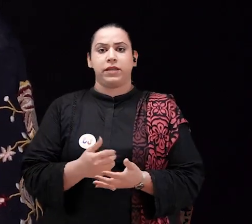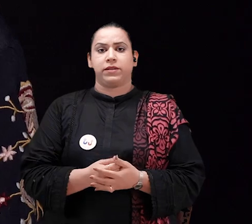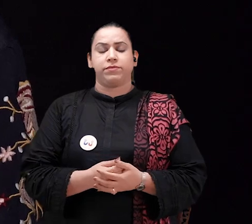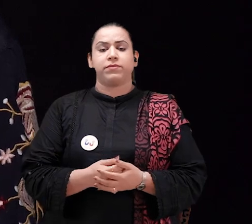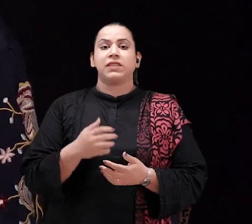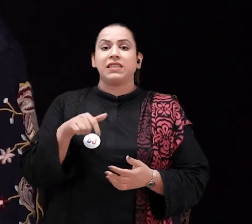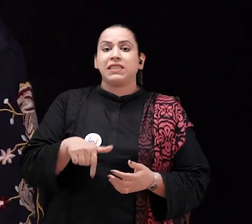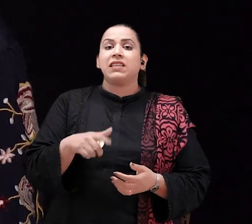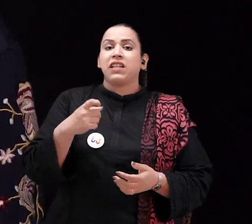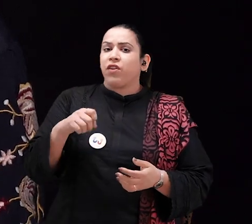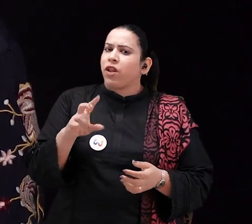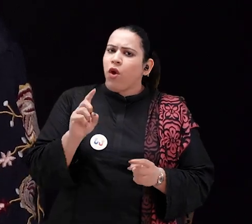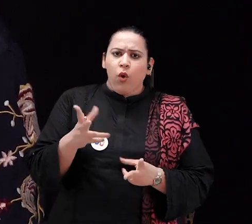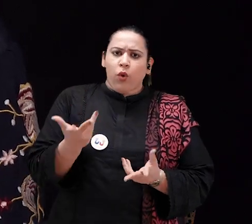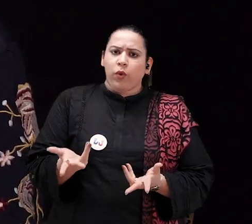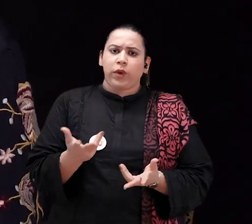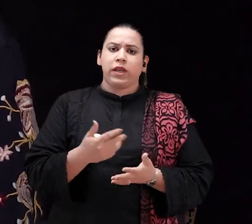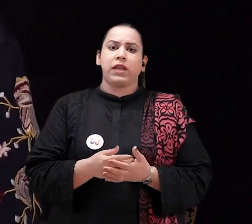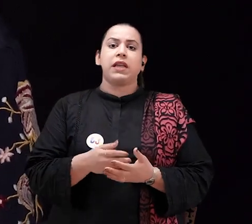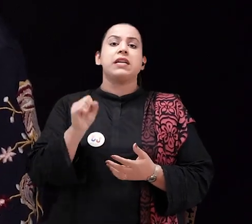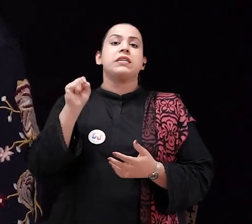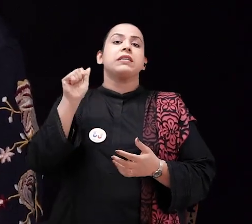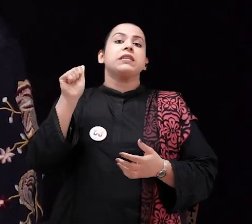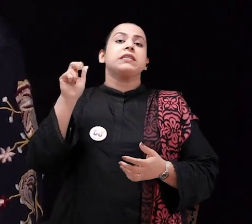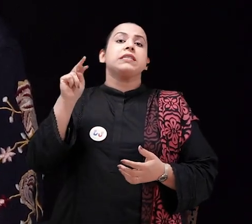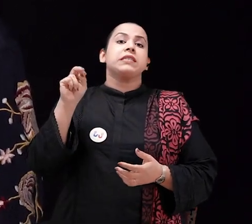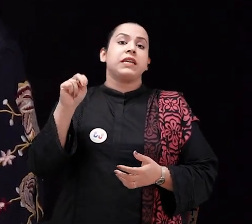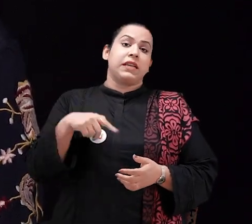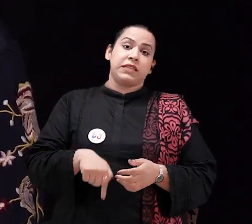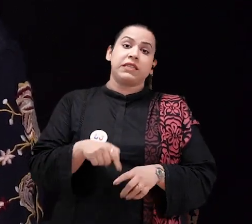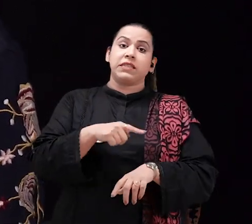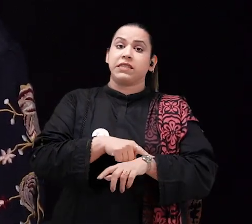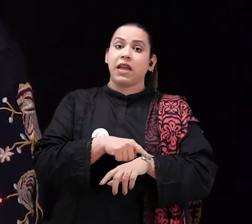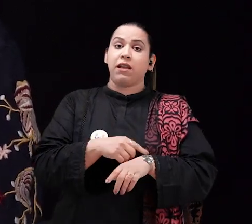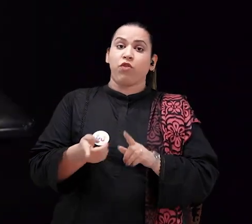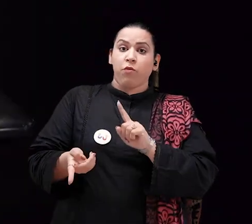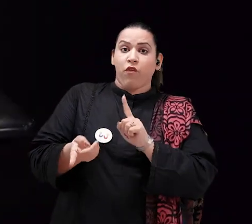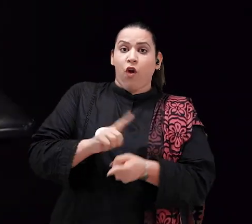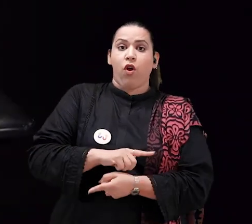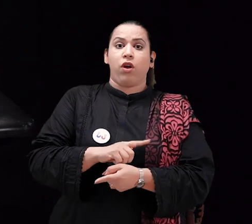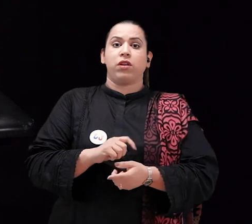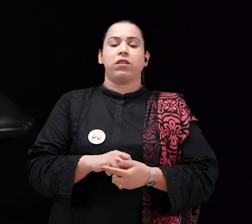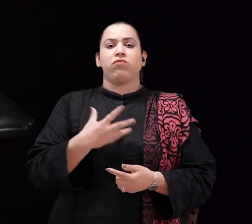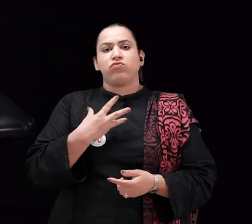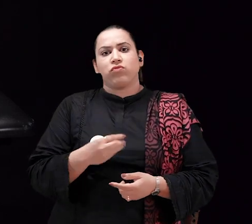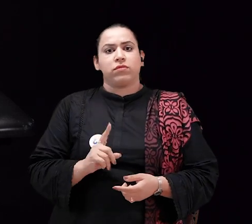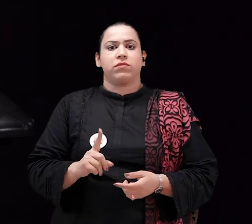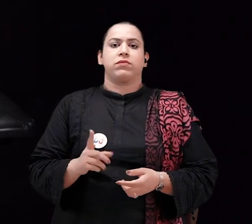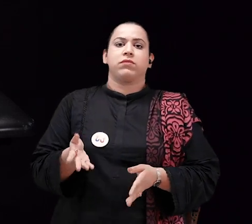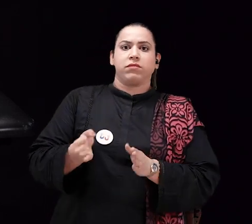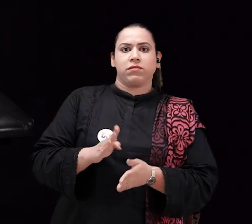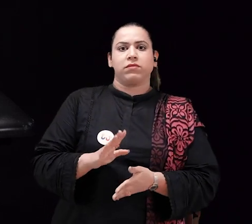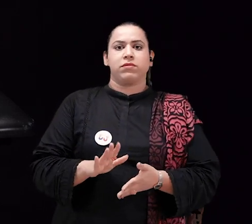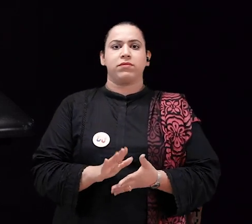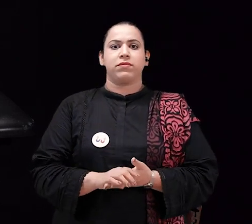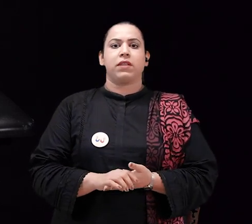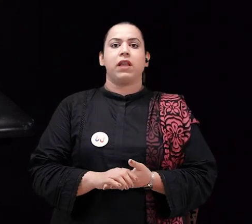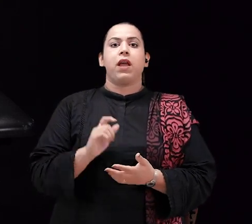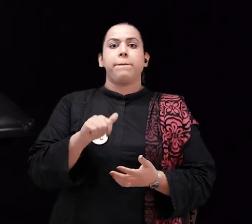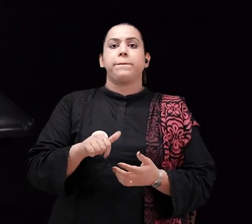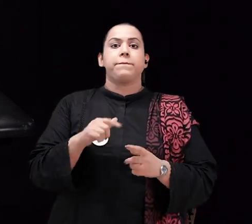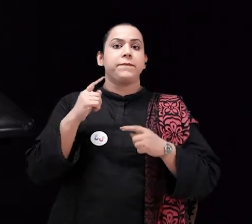I accepted the fact and I said, okay, Sana, now it's time to move on. Once you accept life for what it is,